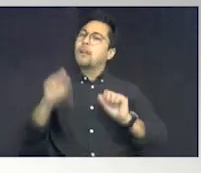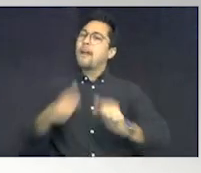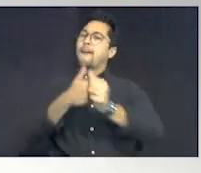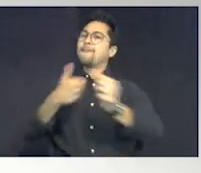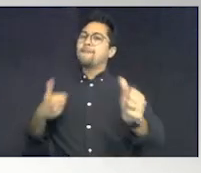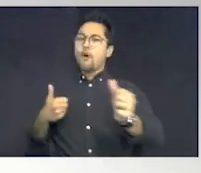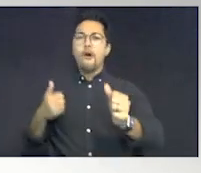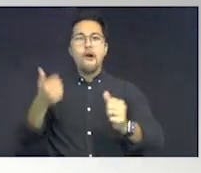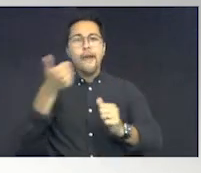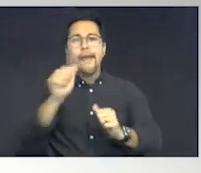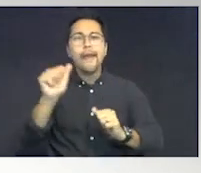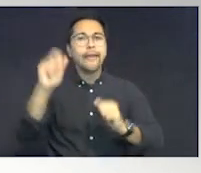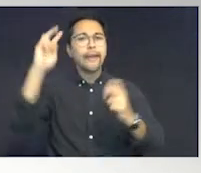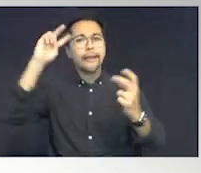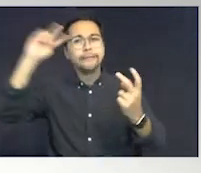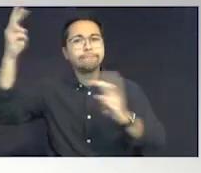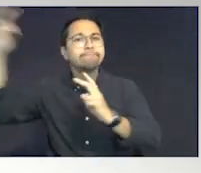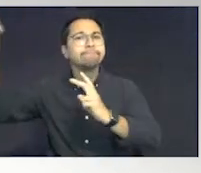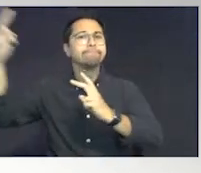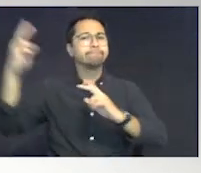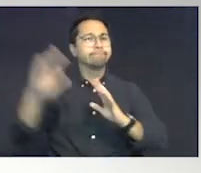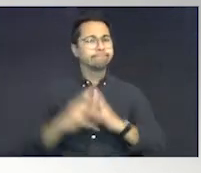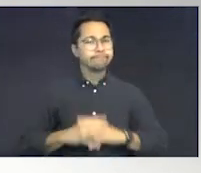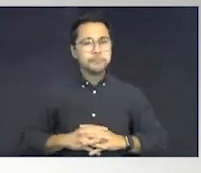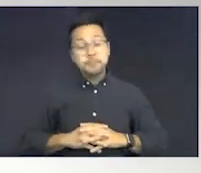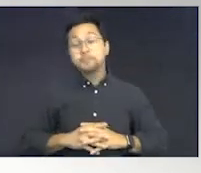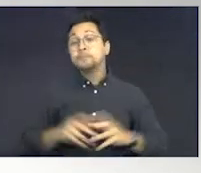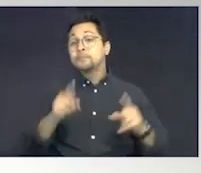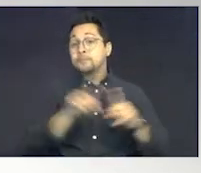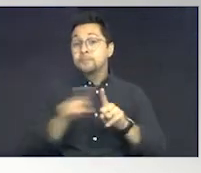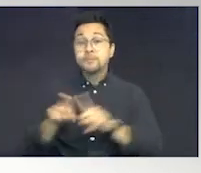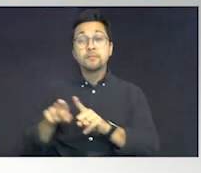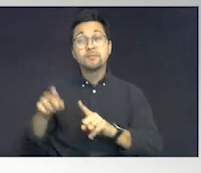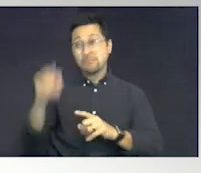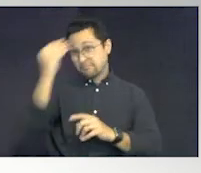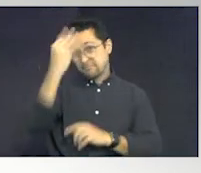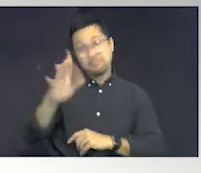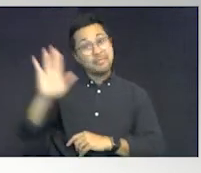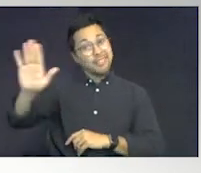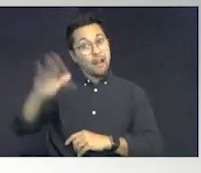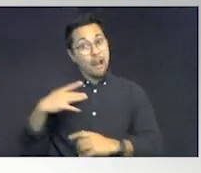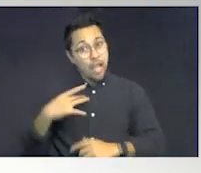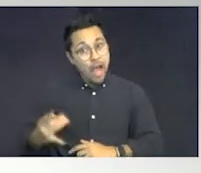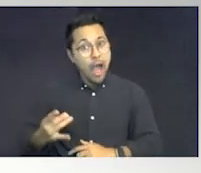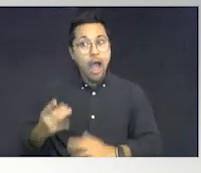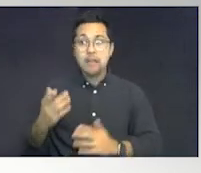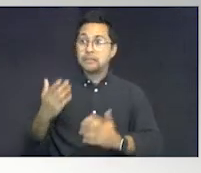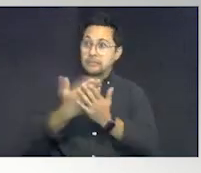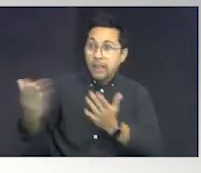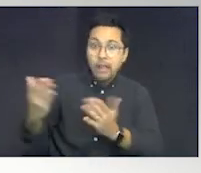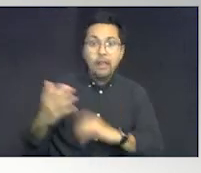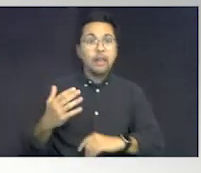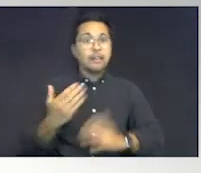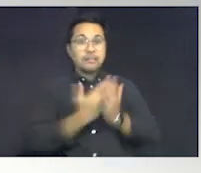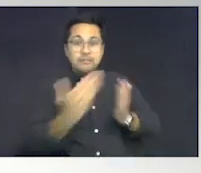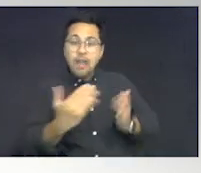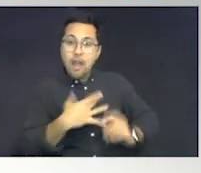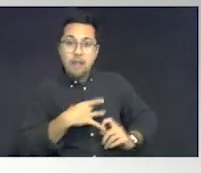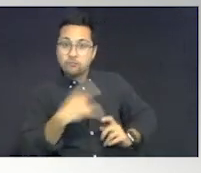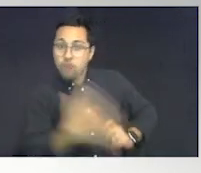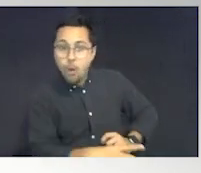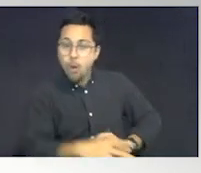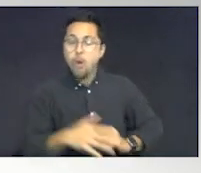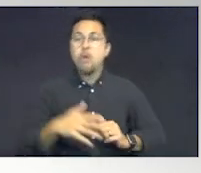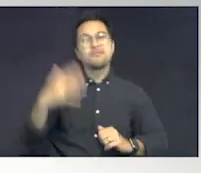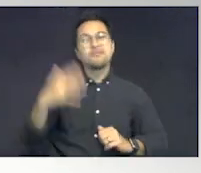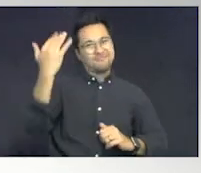issues. Also likes of interest. We teach the police that we need to find out their likes or